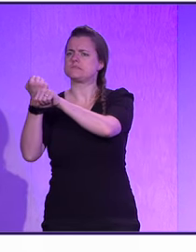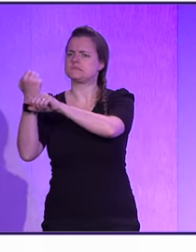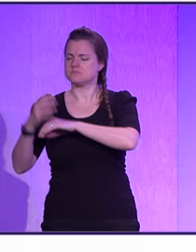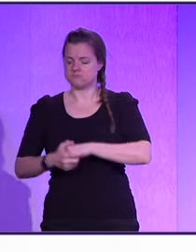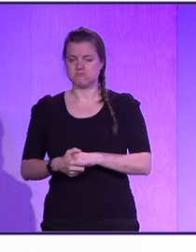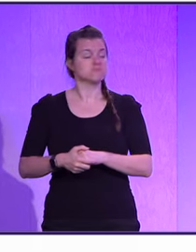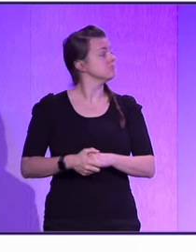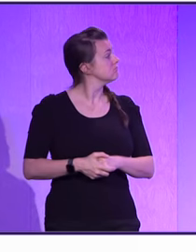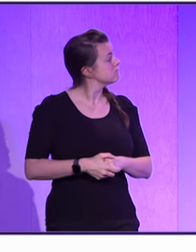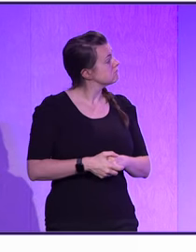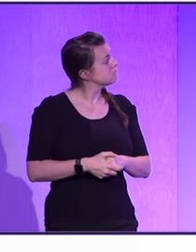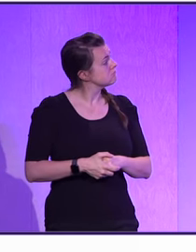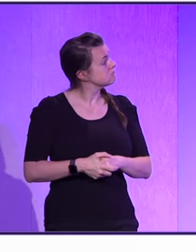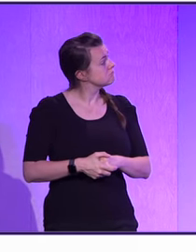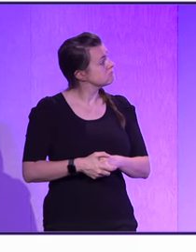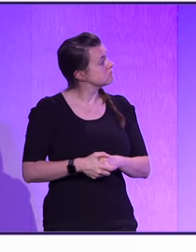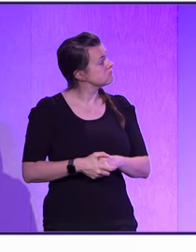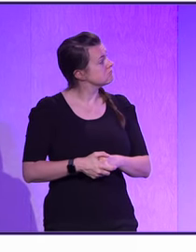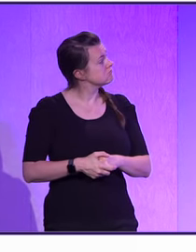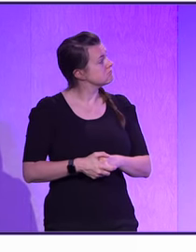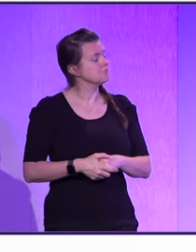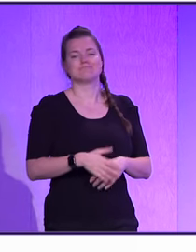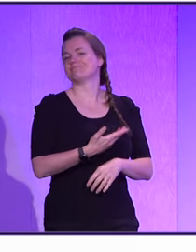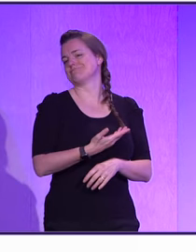And then, yeah, wait for it.